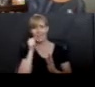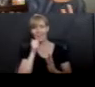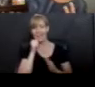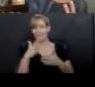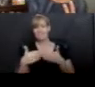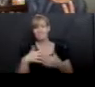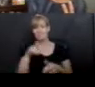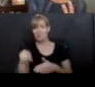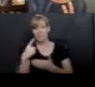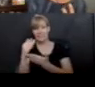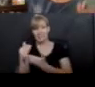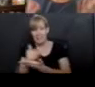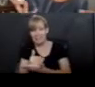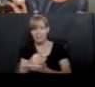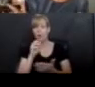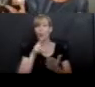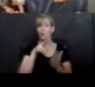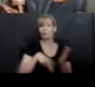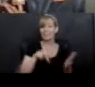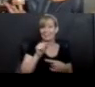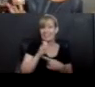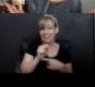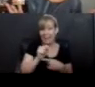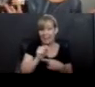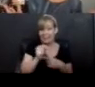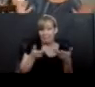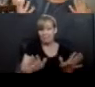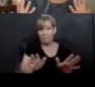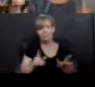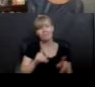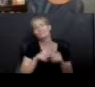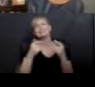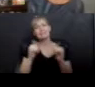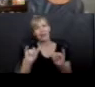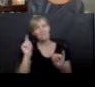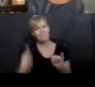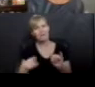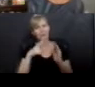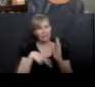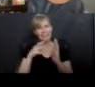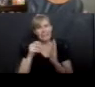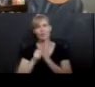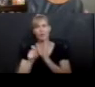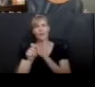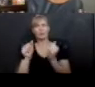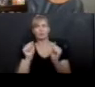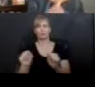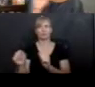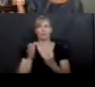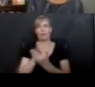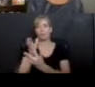Maybe you're reading a text message. You got to do it to navigate the world. So it's worth working at, right? So